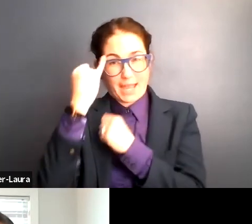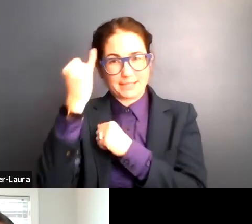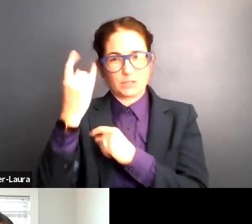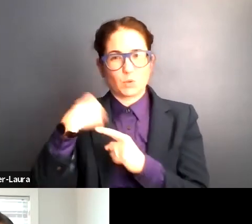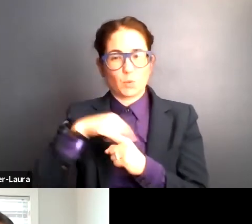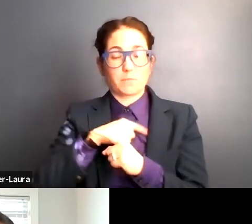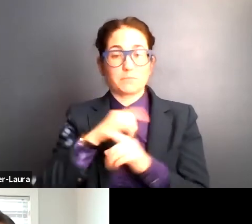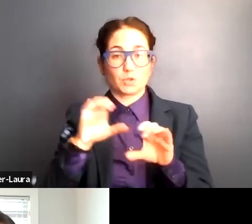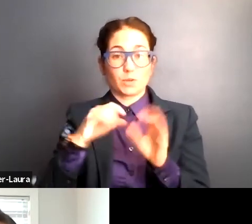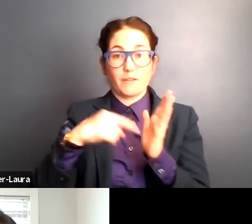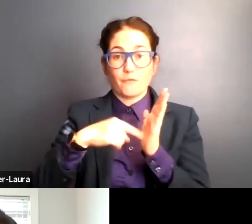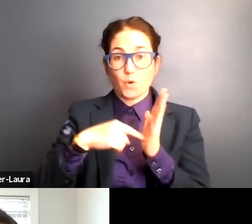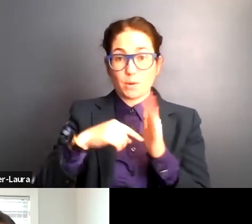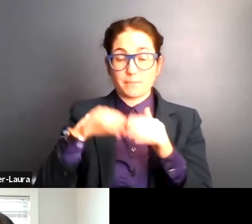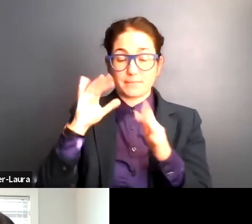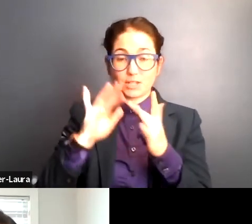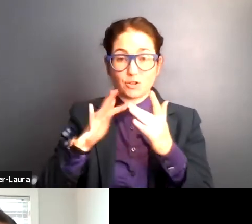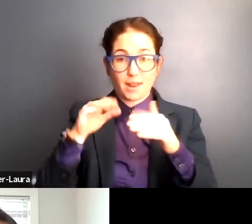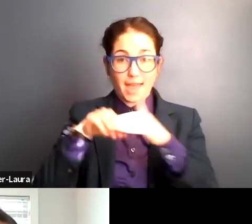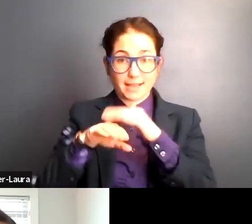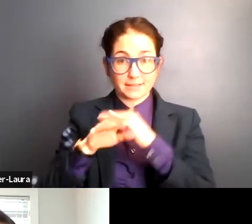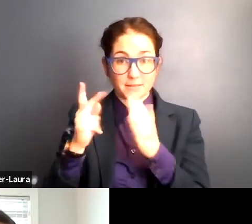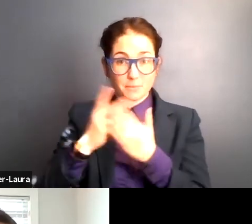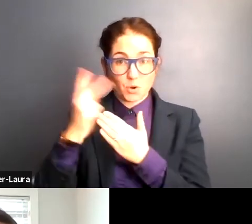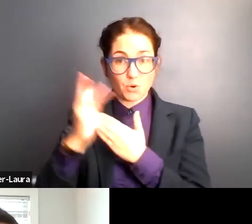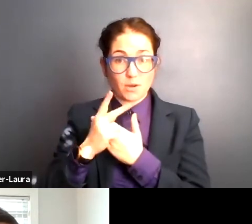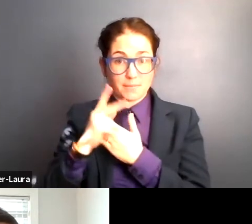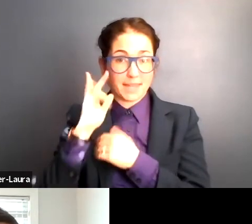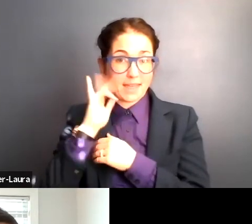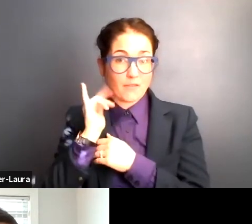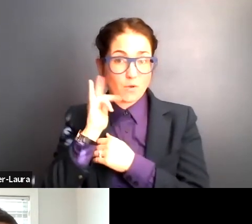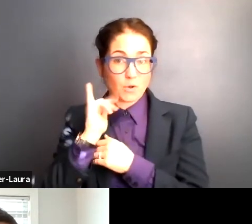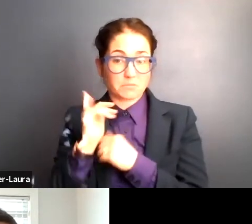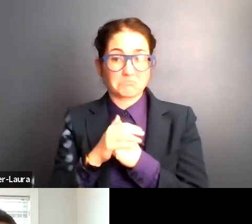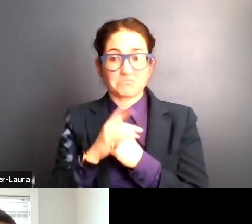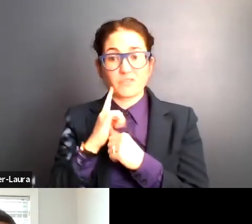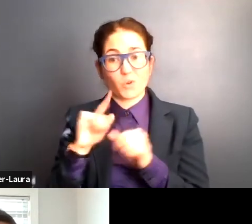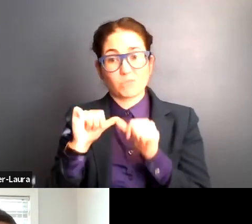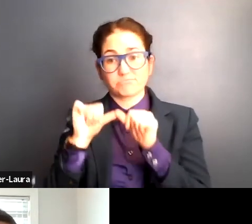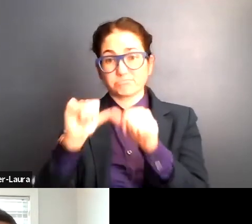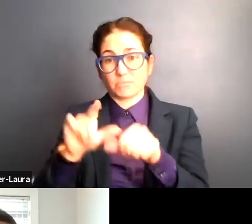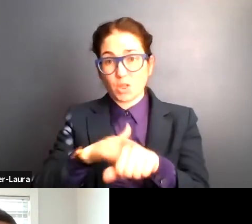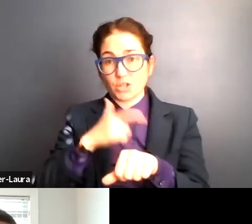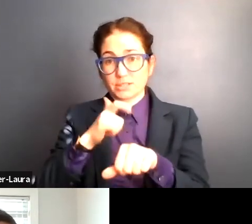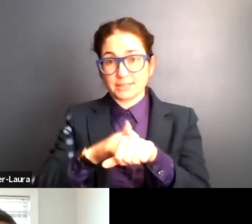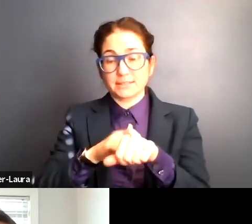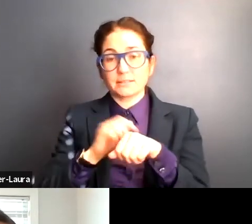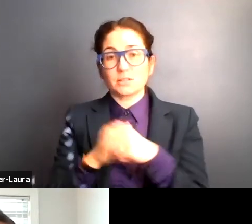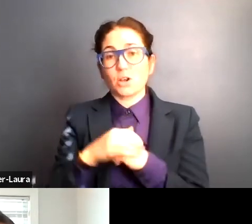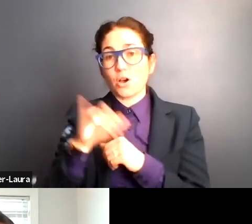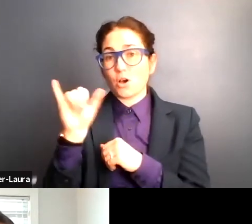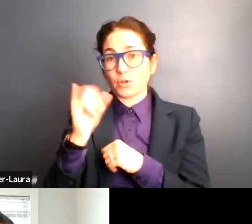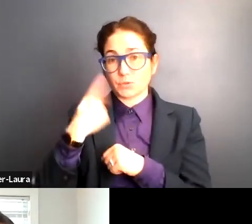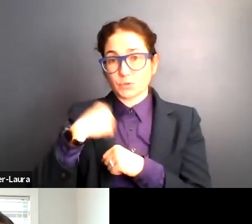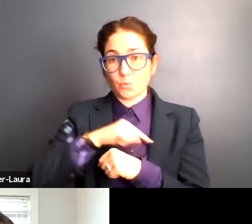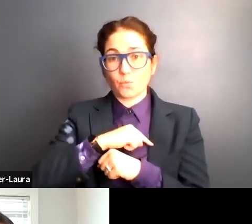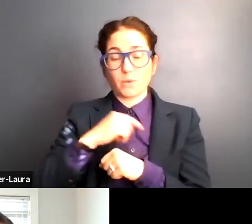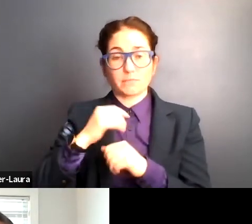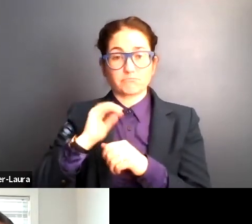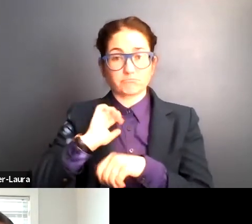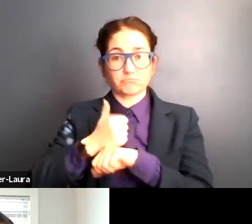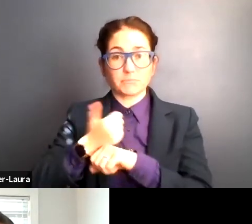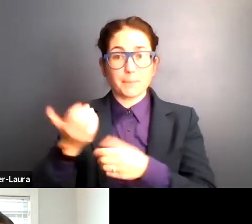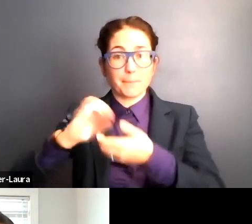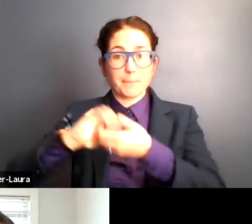uh, affordable internet access programming in California for, for quite some time, uh, we also have partnerships with,